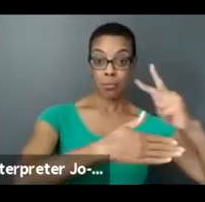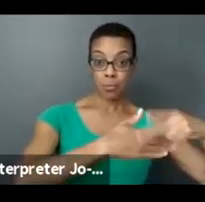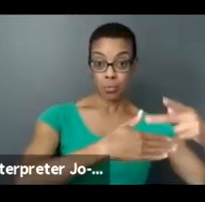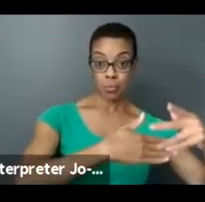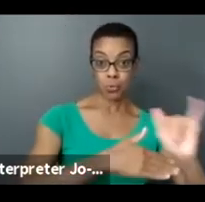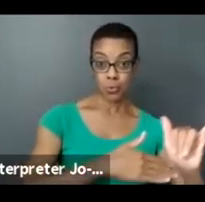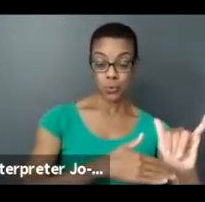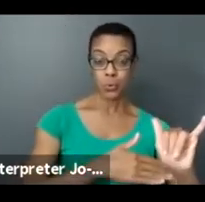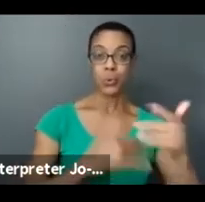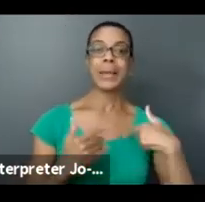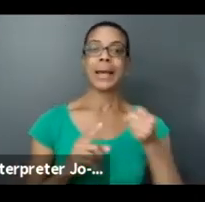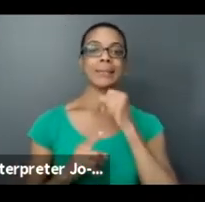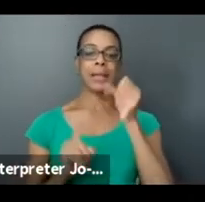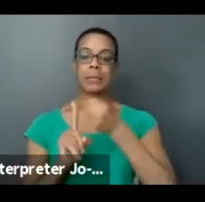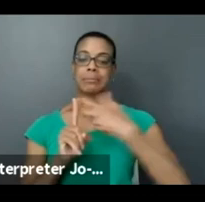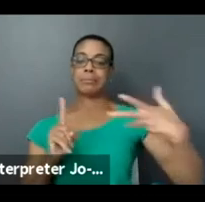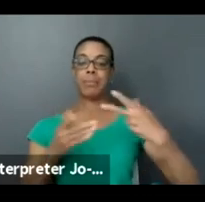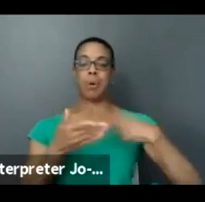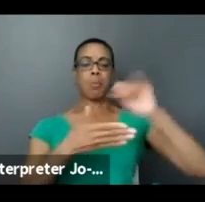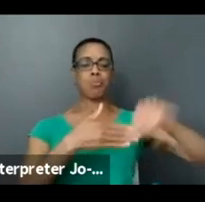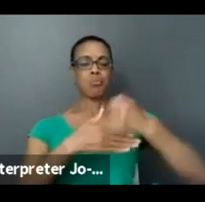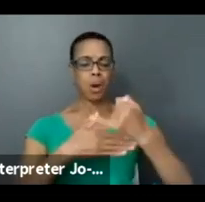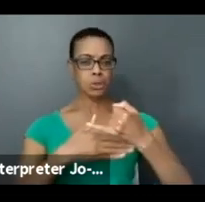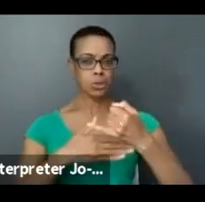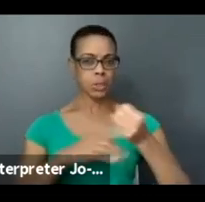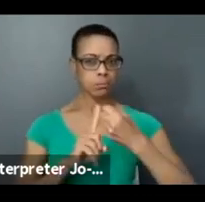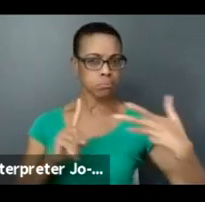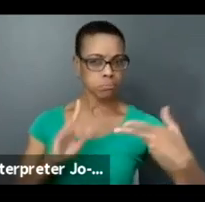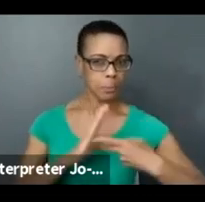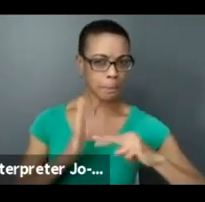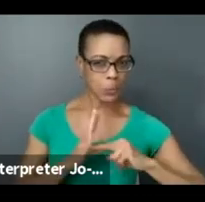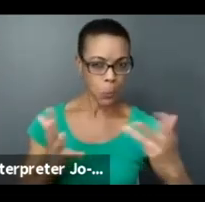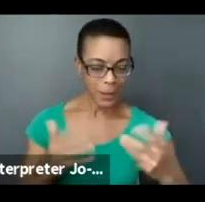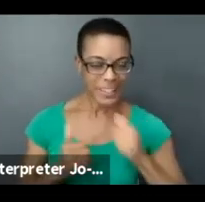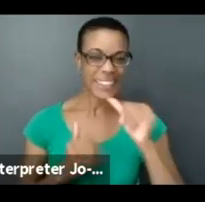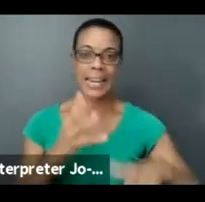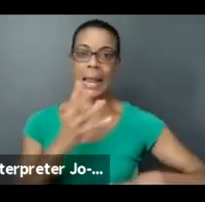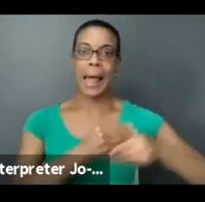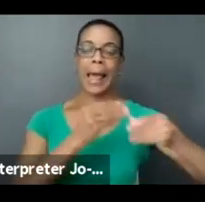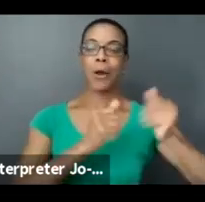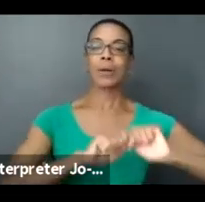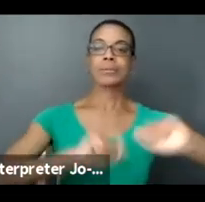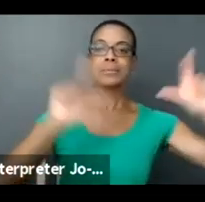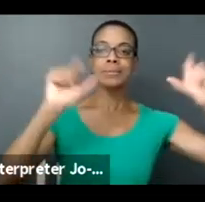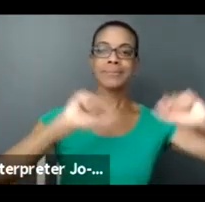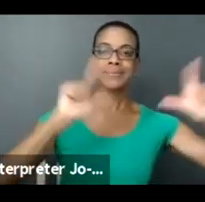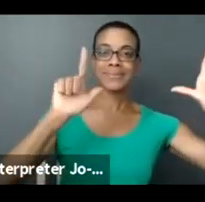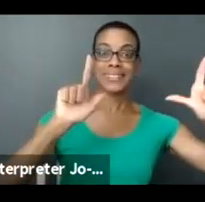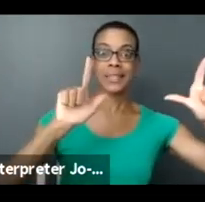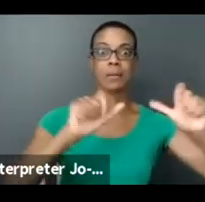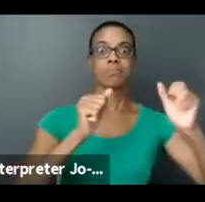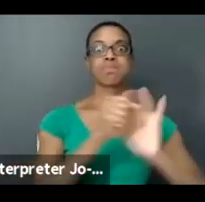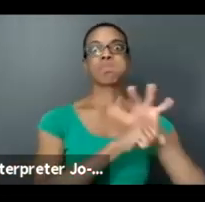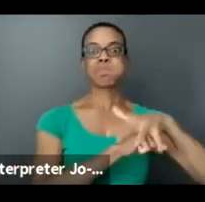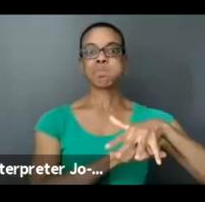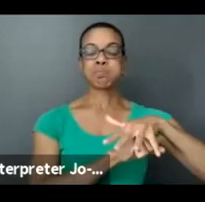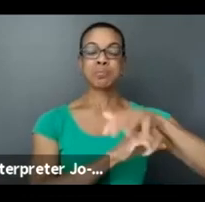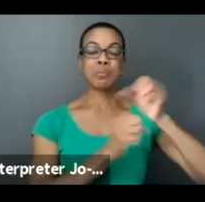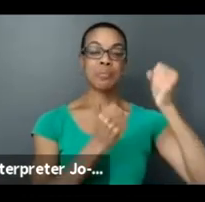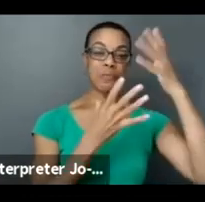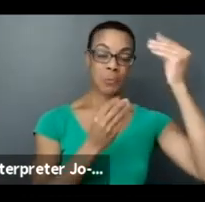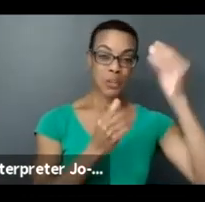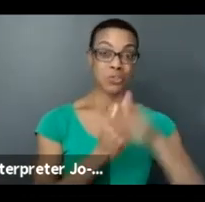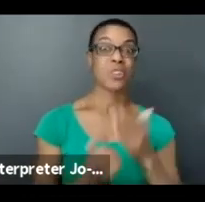add everything that's in the guidelines on the slide, because I thought it would be too much information. But that's a great question. And